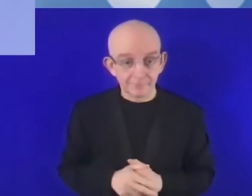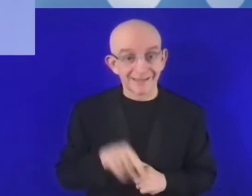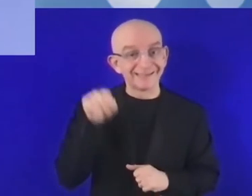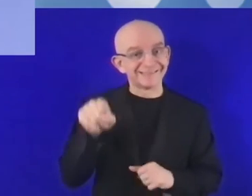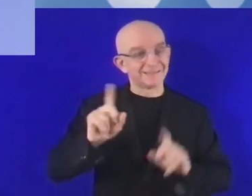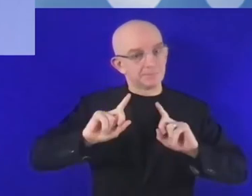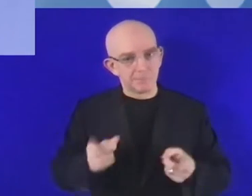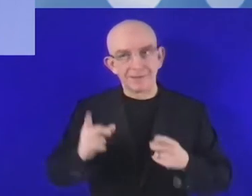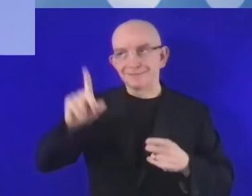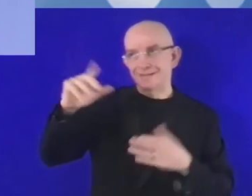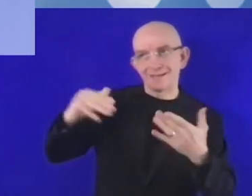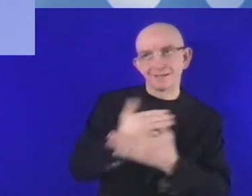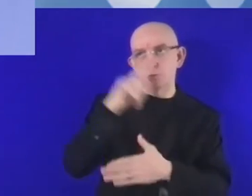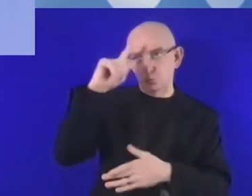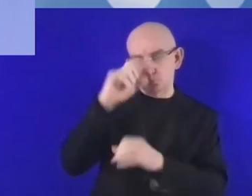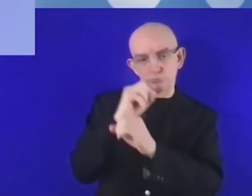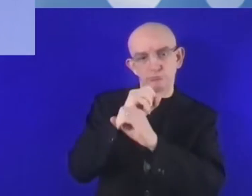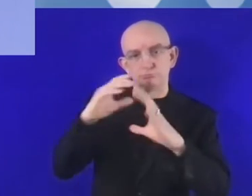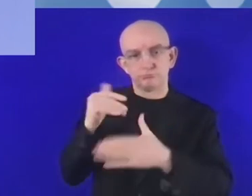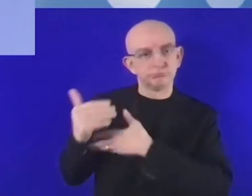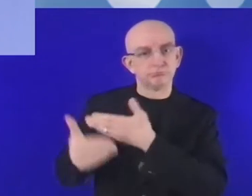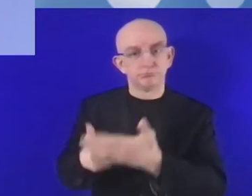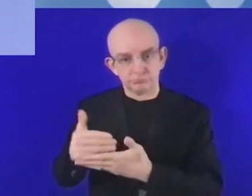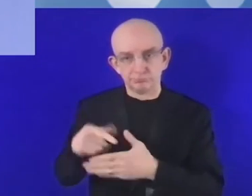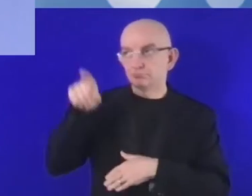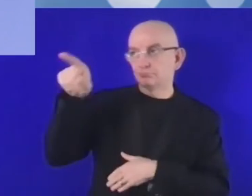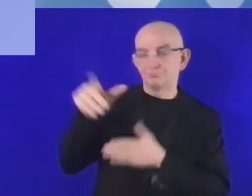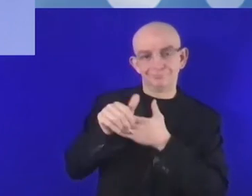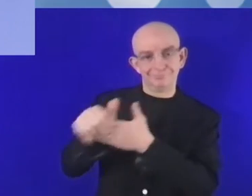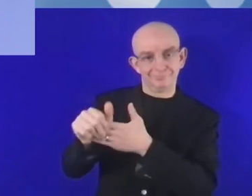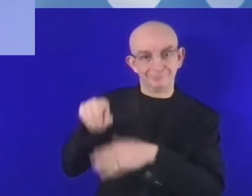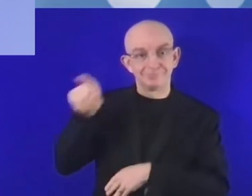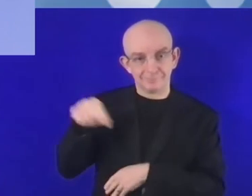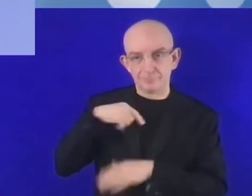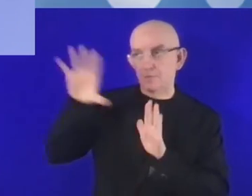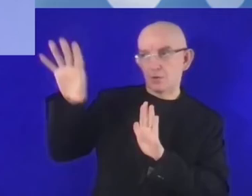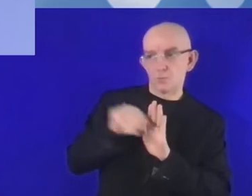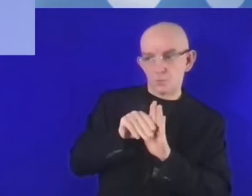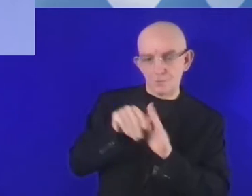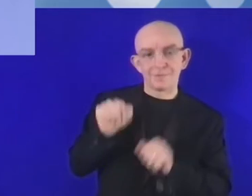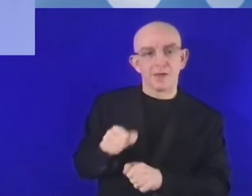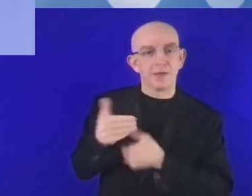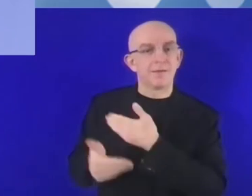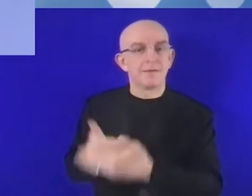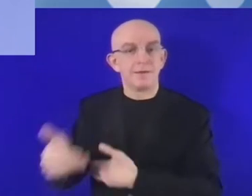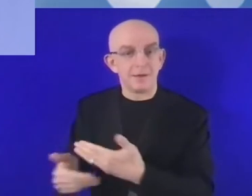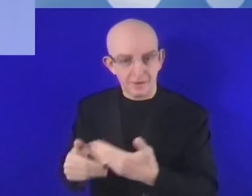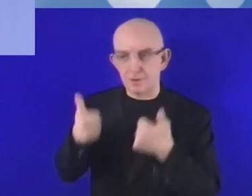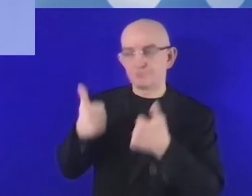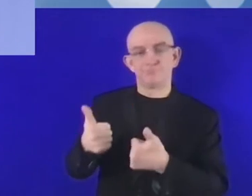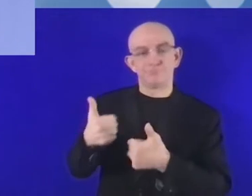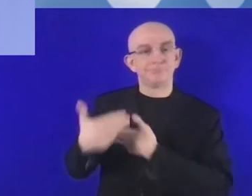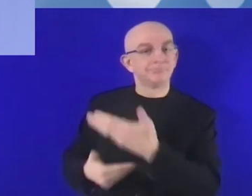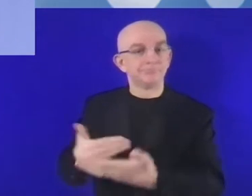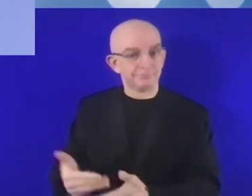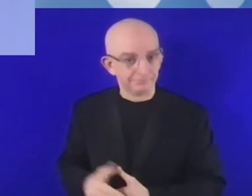The other thing is also failing to understand the complicity of the digital ecosystem among the